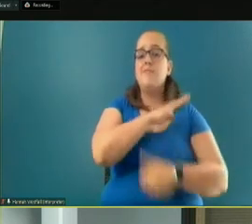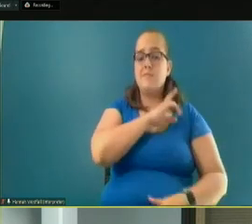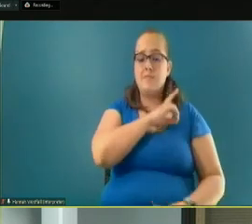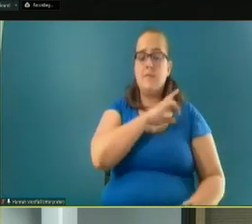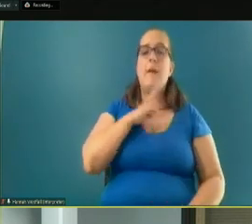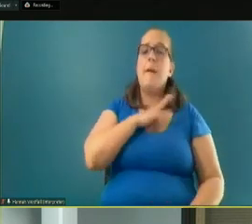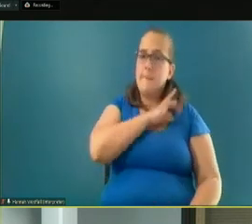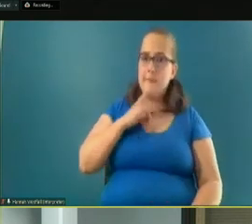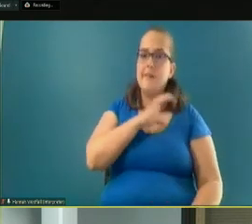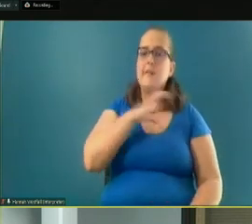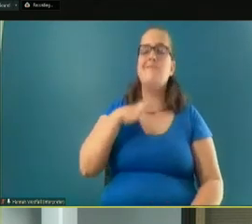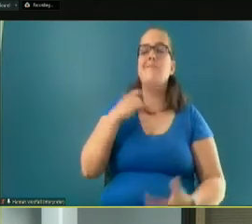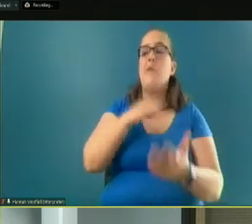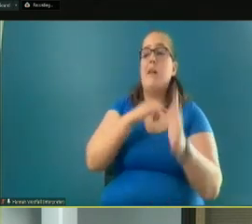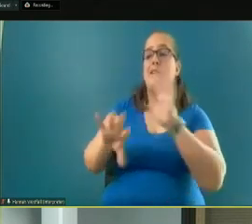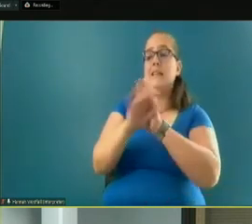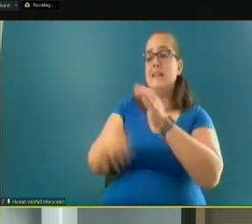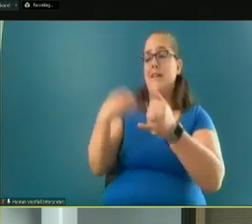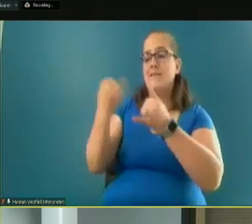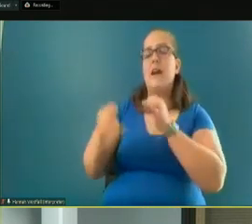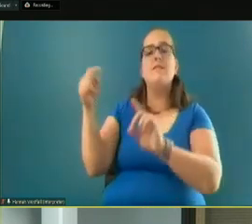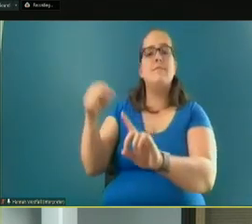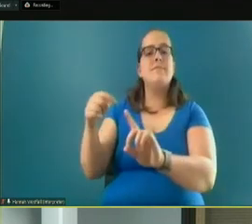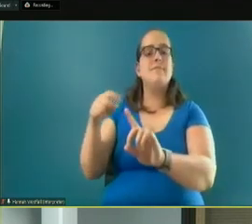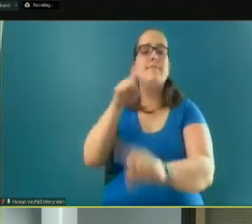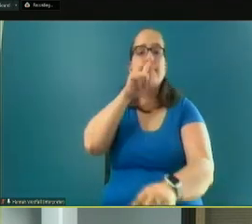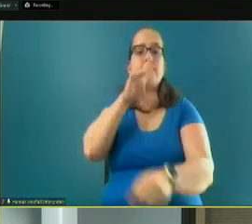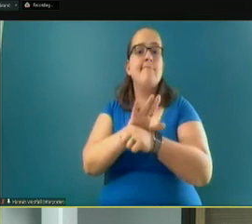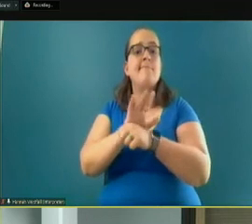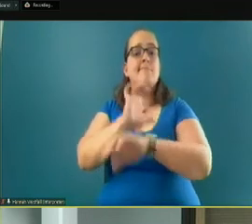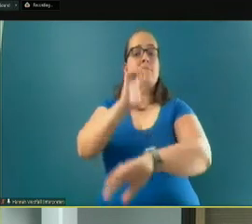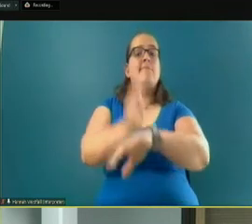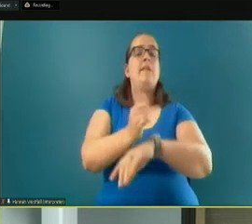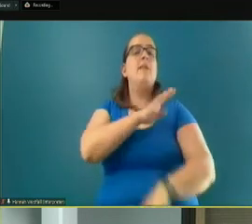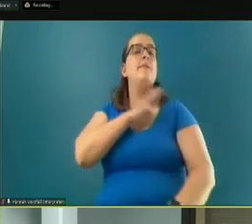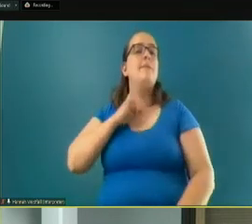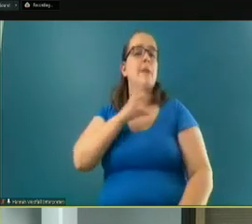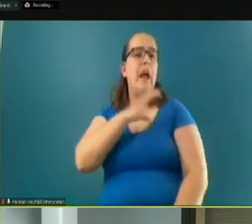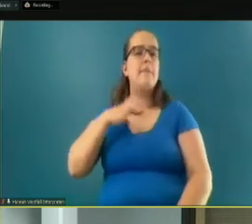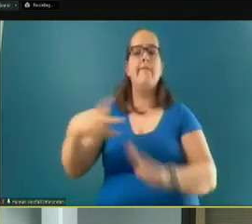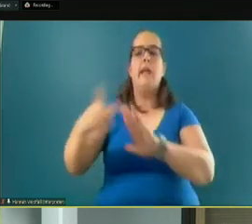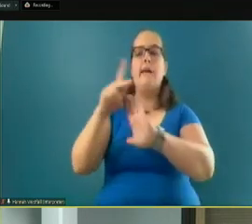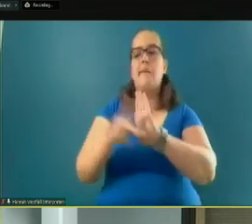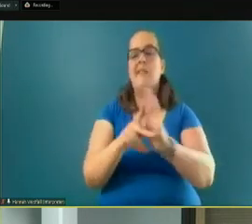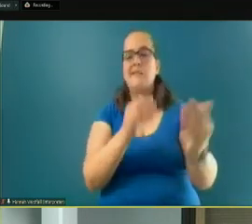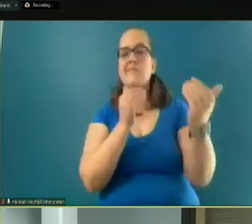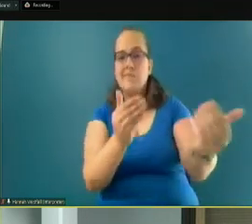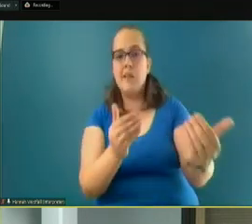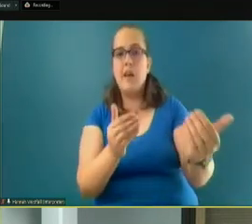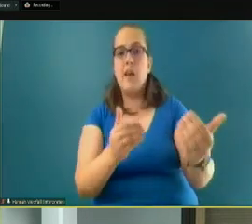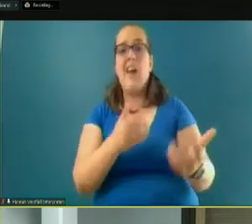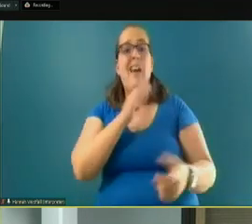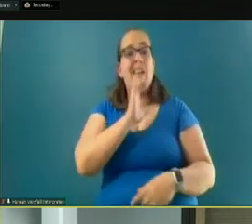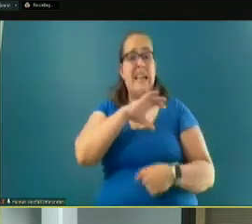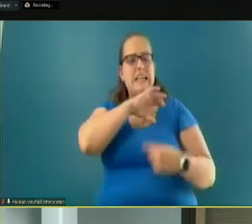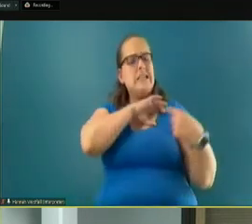candidate or the finalists of the candidate are committed to implementing the Board of Commissioners policies going forward. Characteristics.